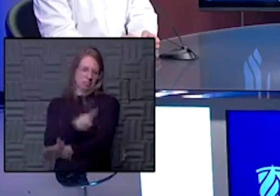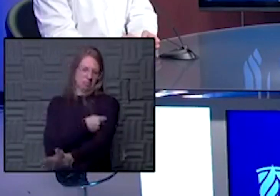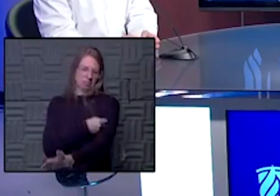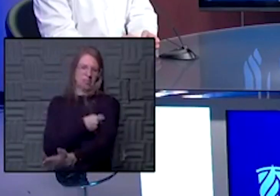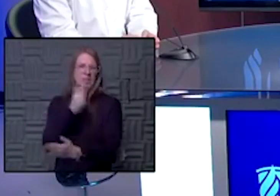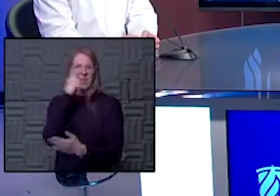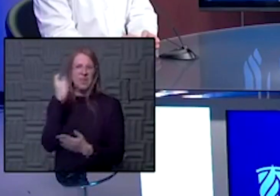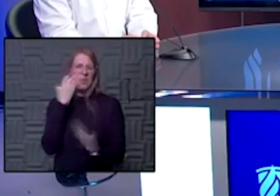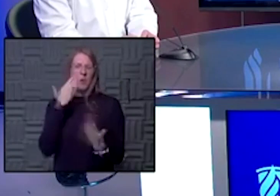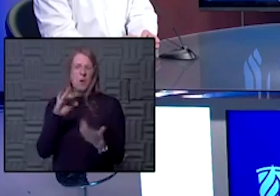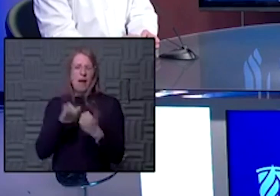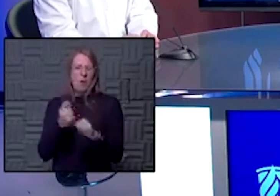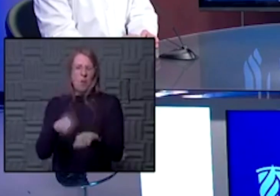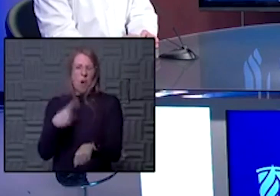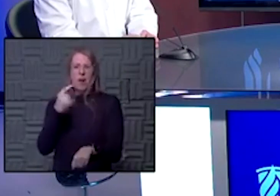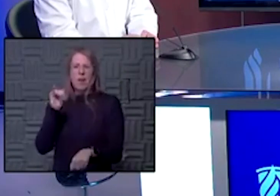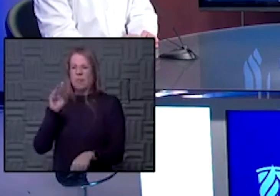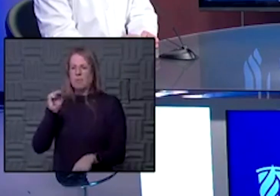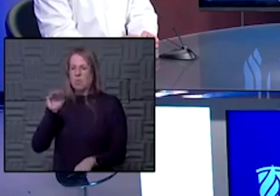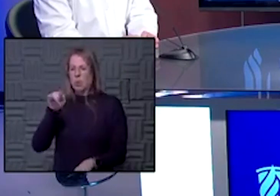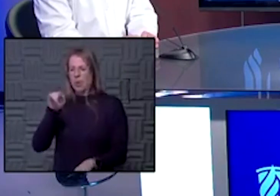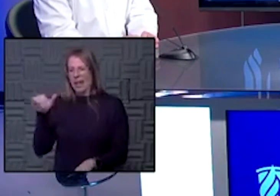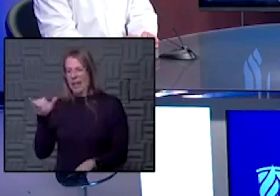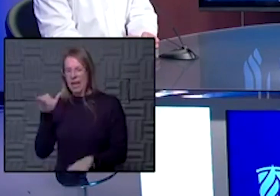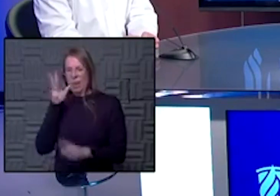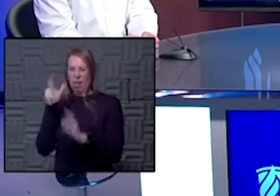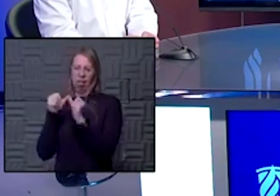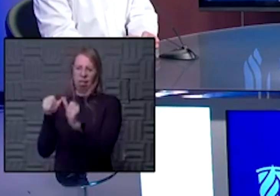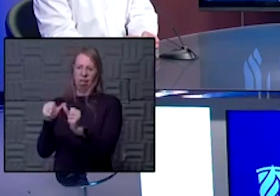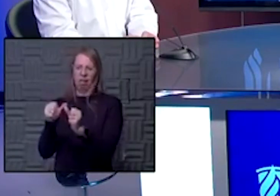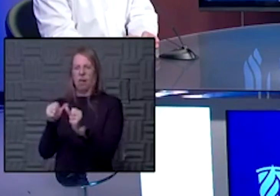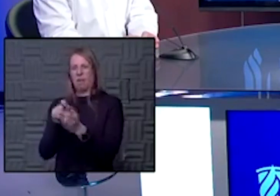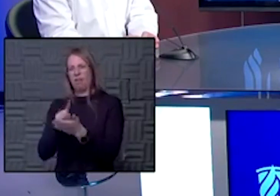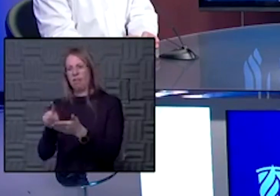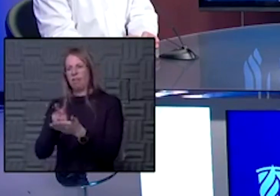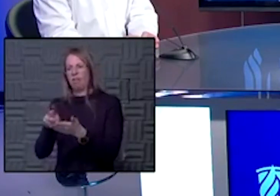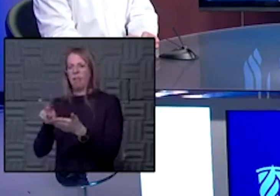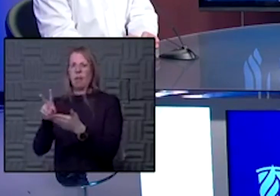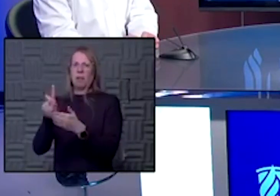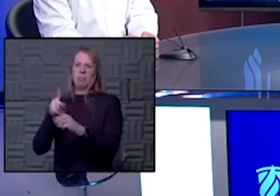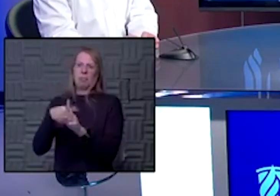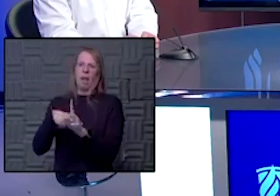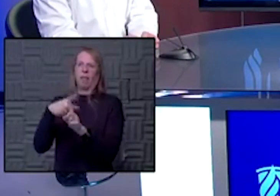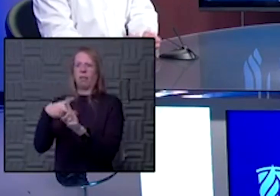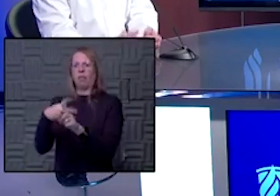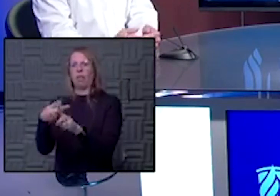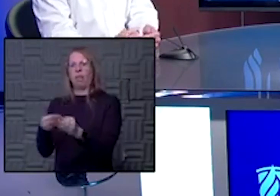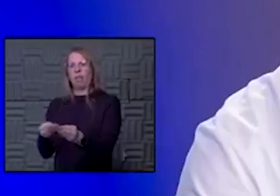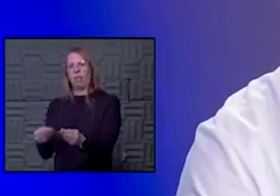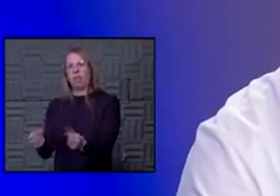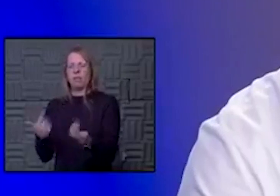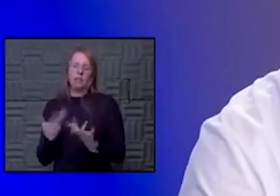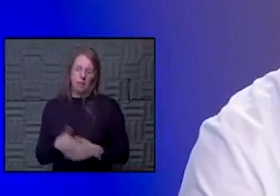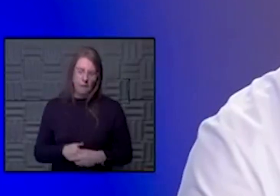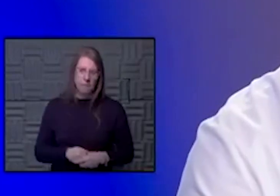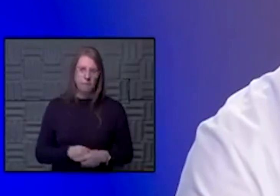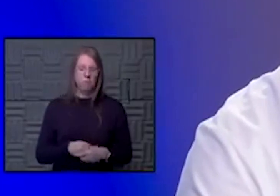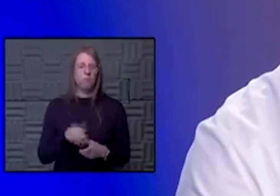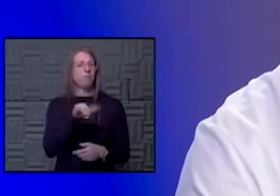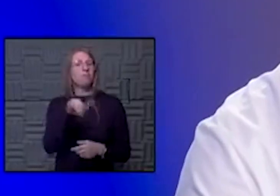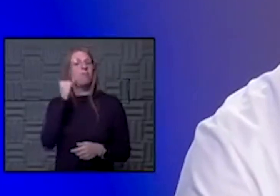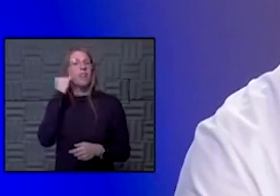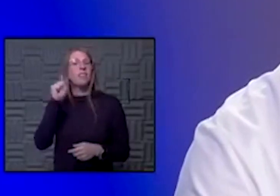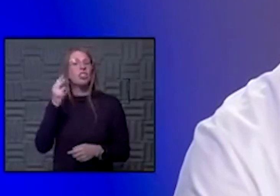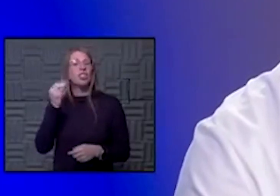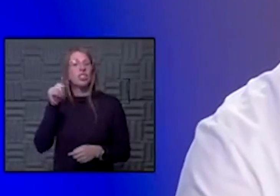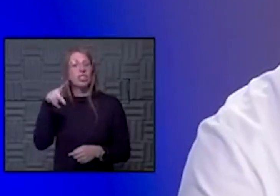because we don't know how long your immunity is going to last. It could wane over a period of weeks and months and you don't want it to wane. Yeah. Especially like shingles. If